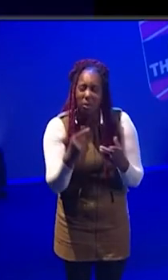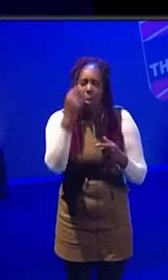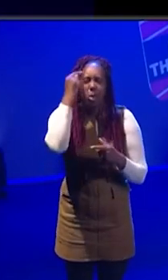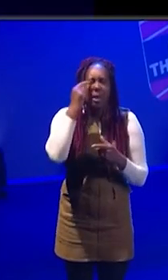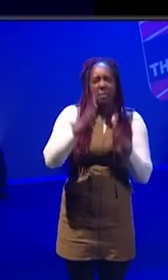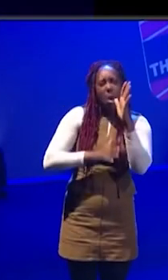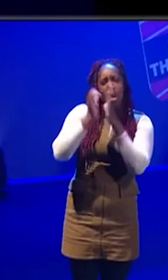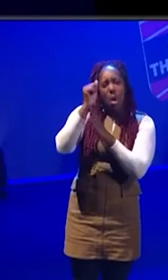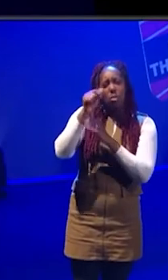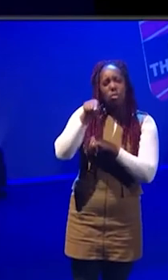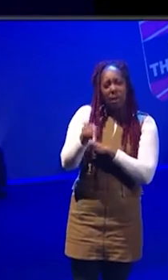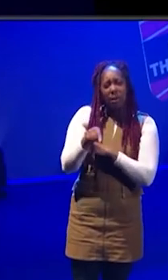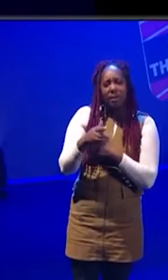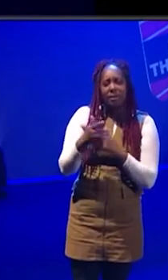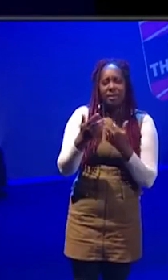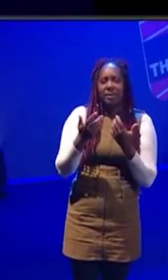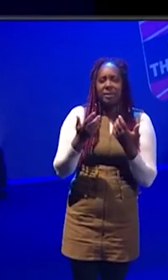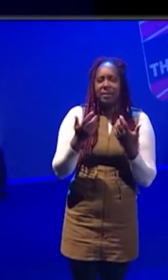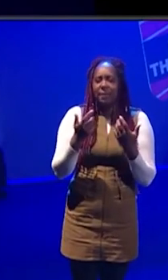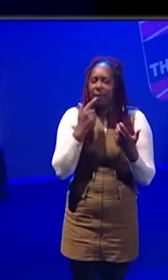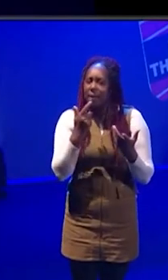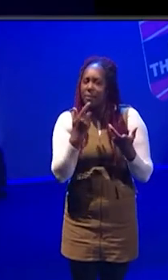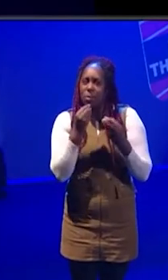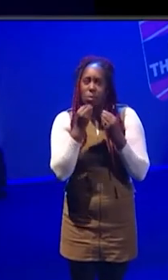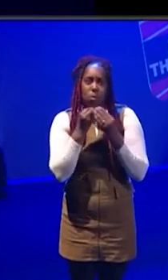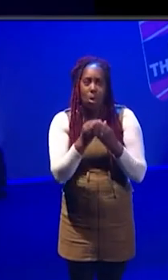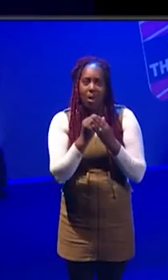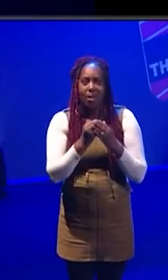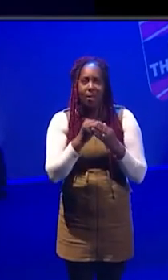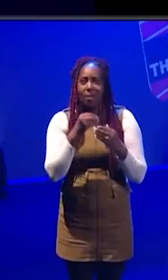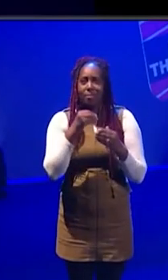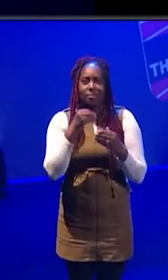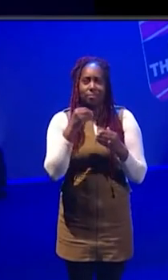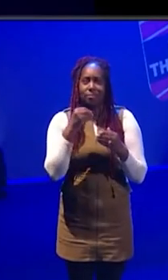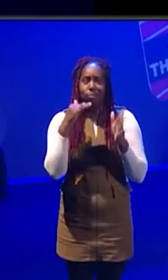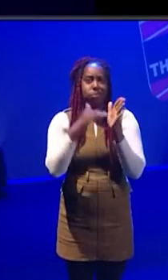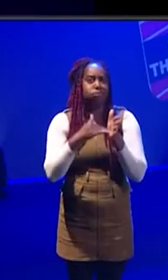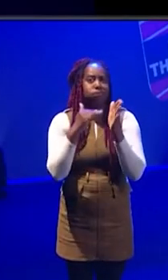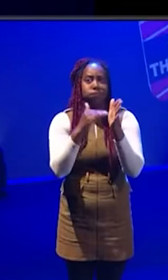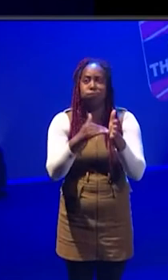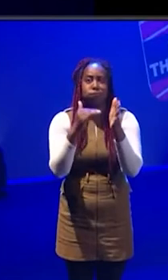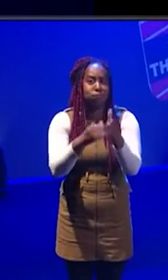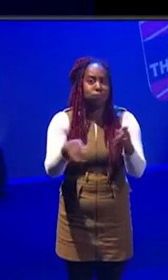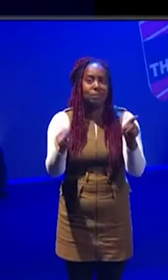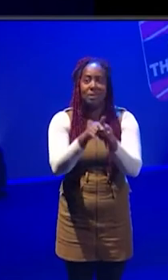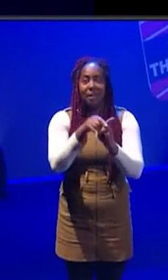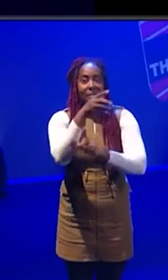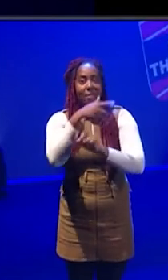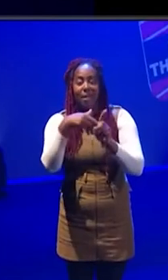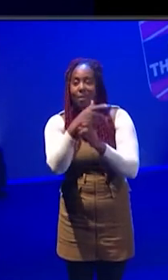sector, but our part of the cultural sector is worth millions. And, you know, we are the backbone of the film industry